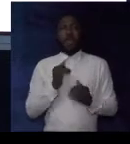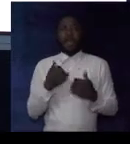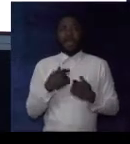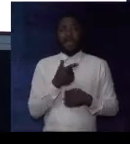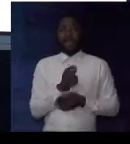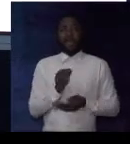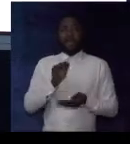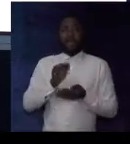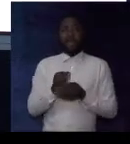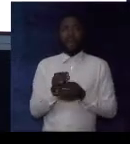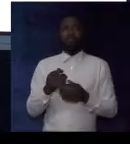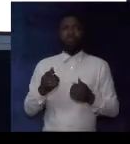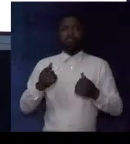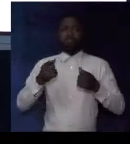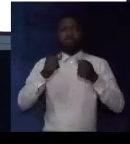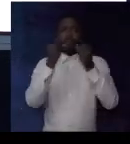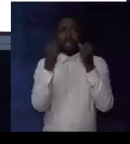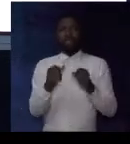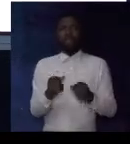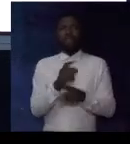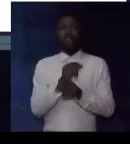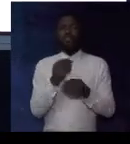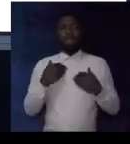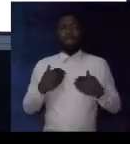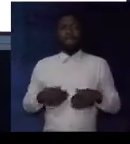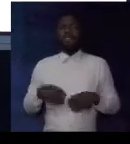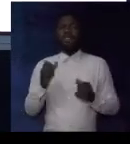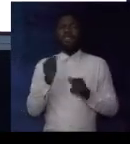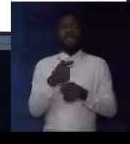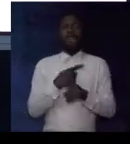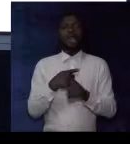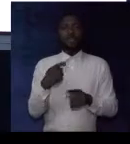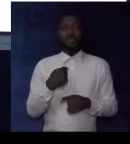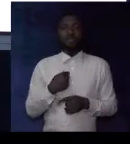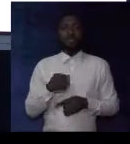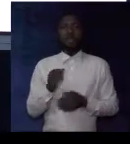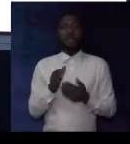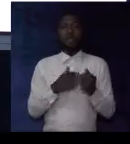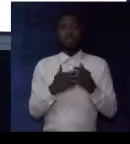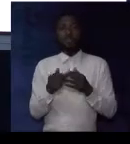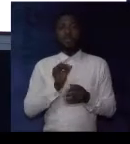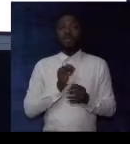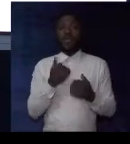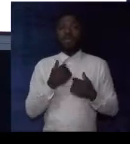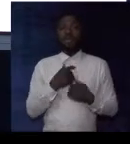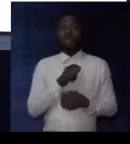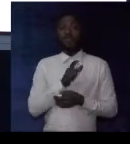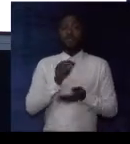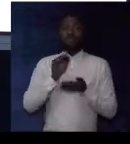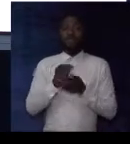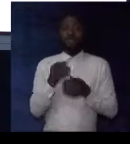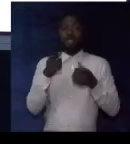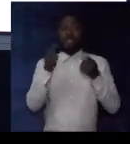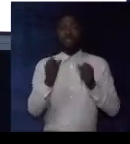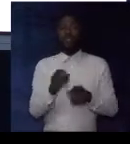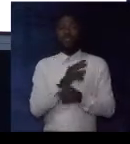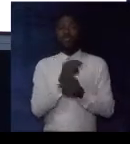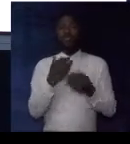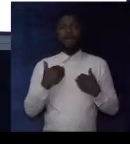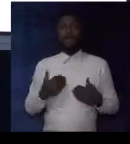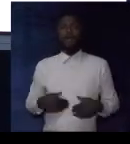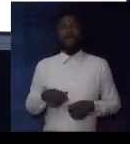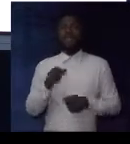a small stature, but nobody can bully me. Although I have a small stature, nobody